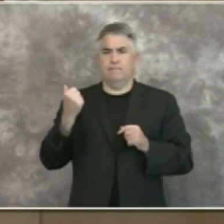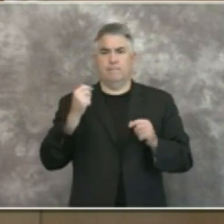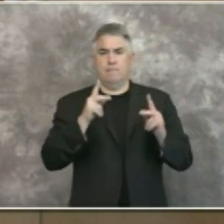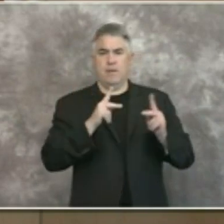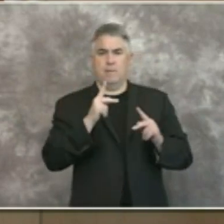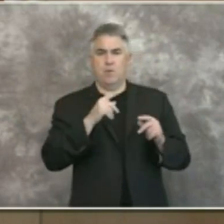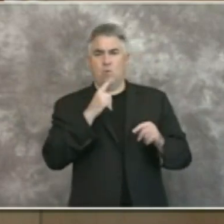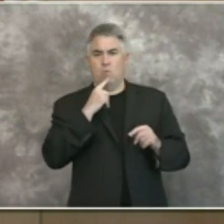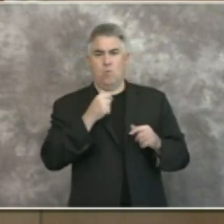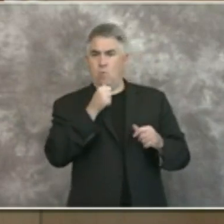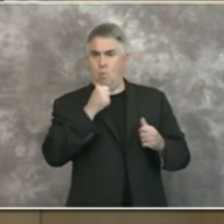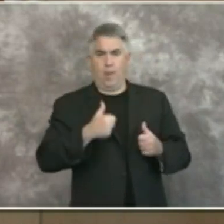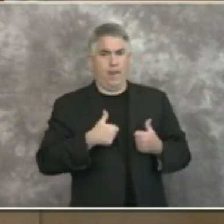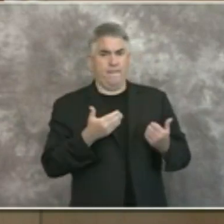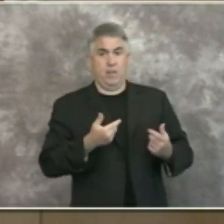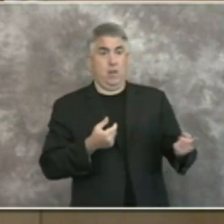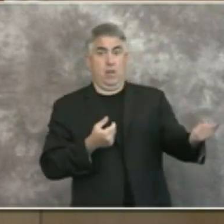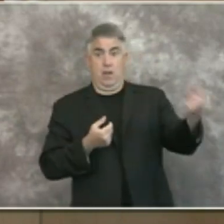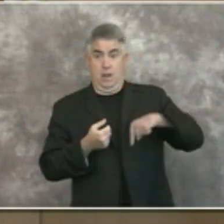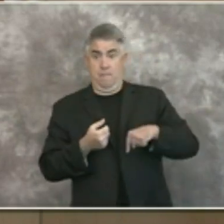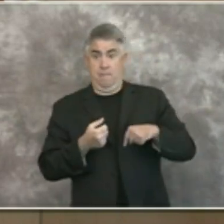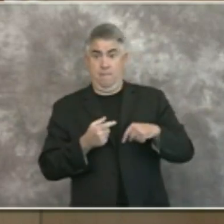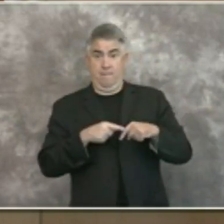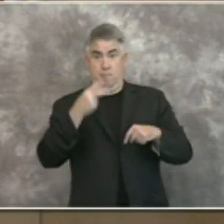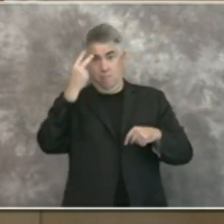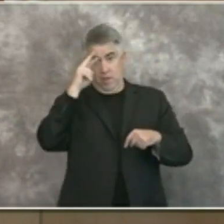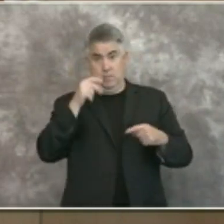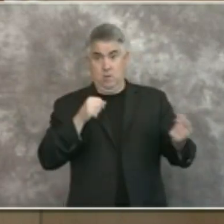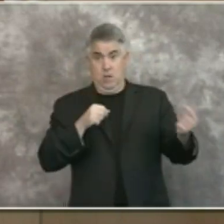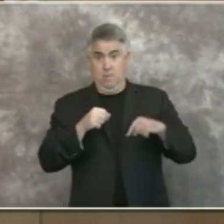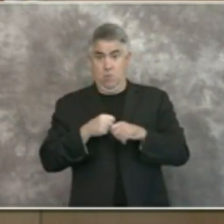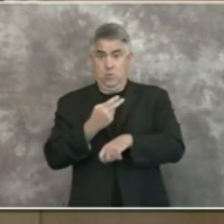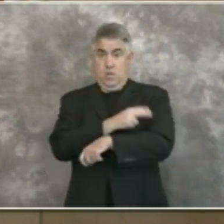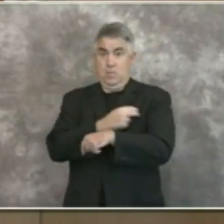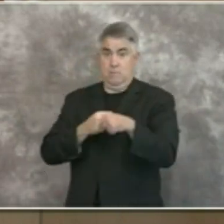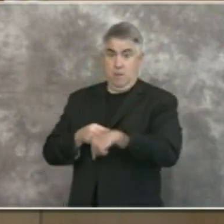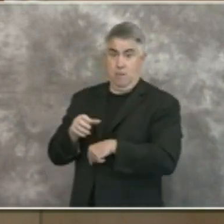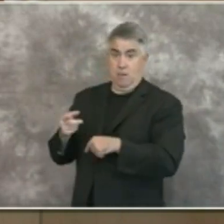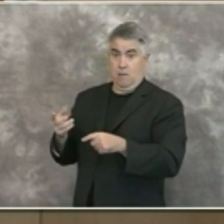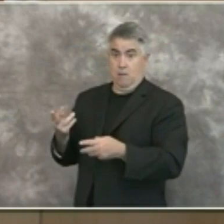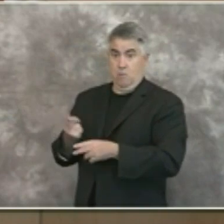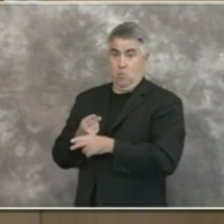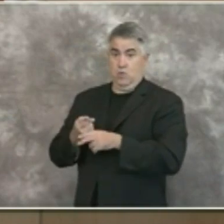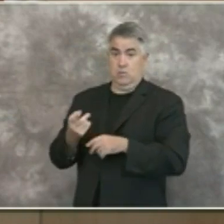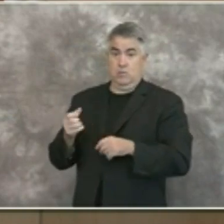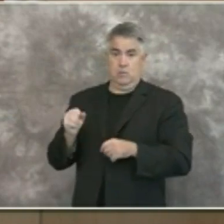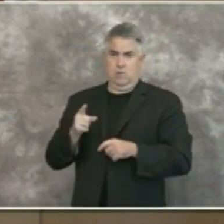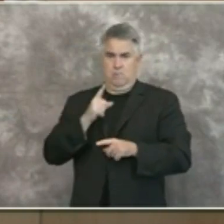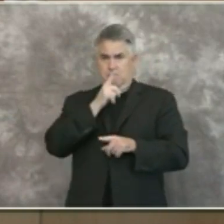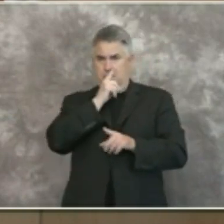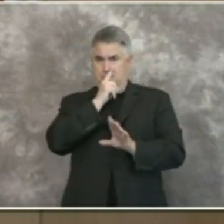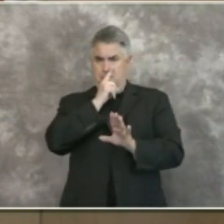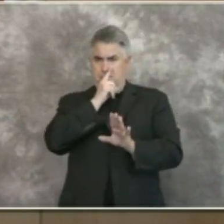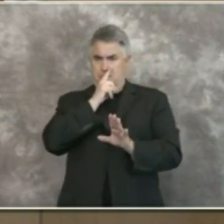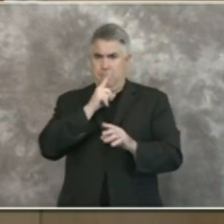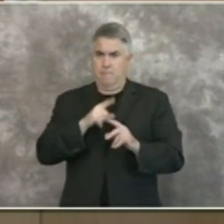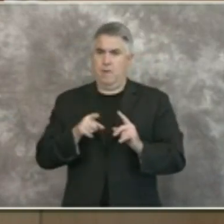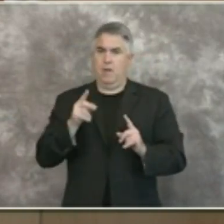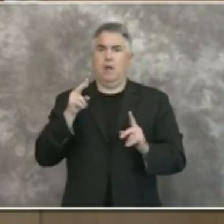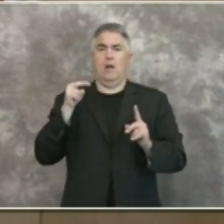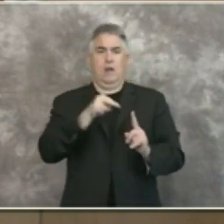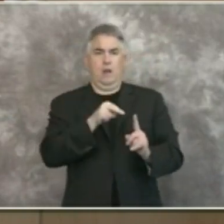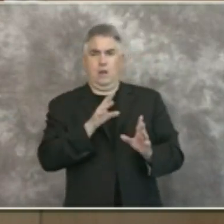residents coming from mexico being admitted to our hospitals here in san diego so if that is the perception that individuals